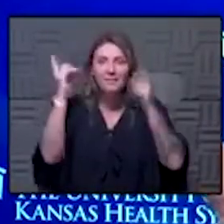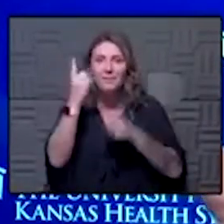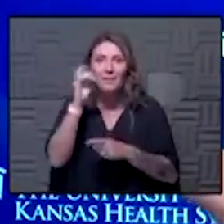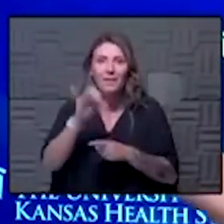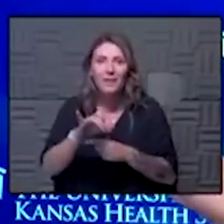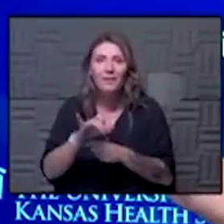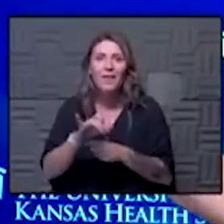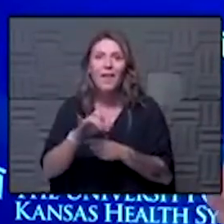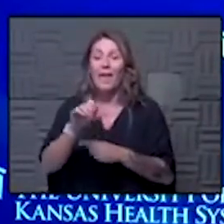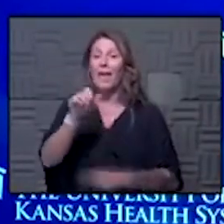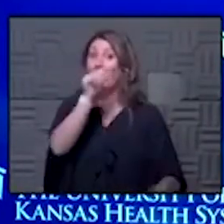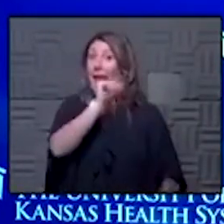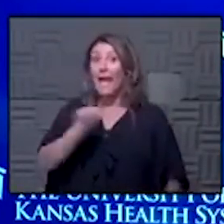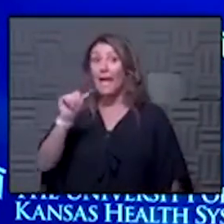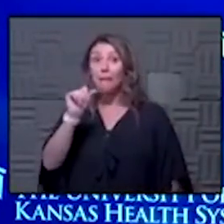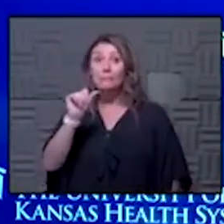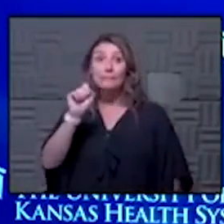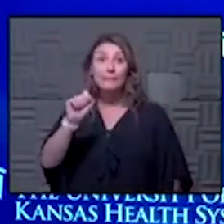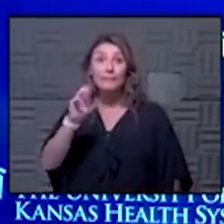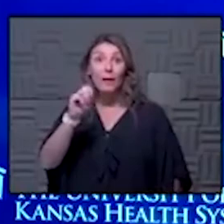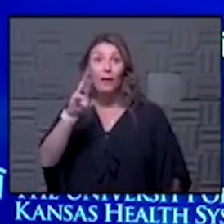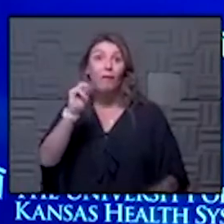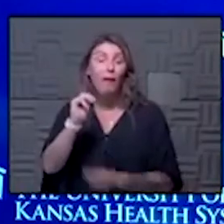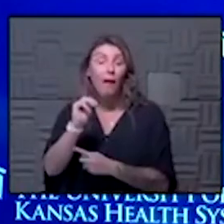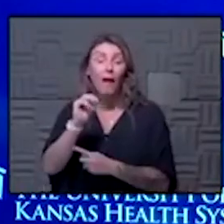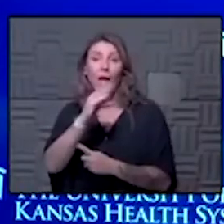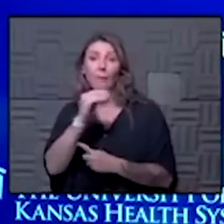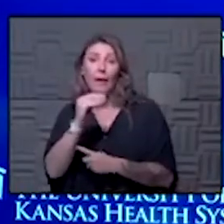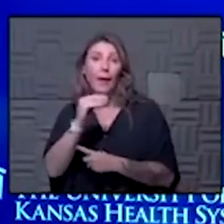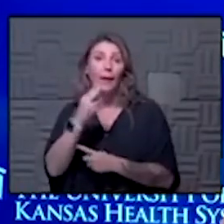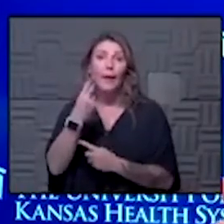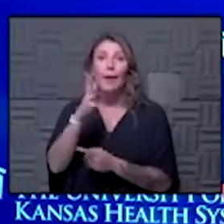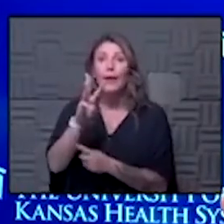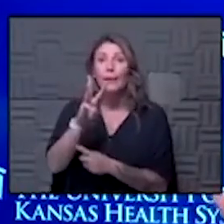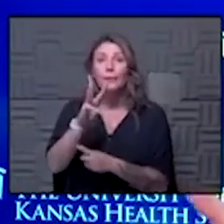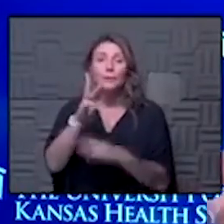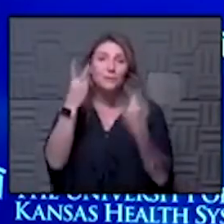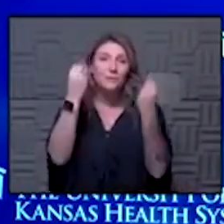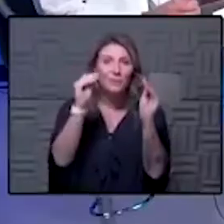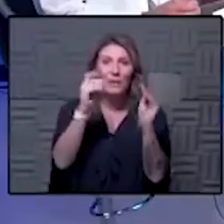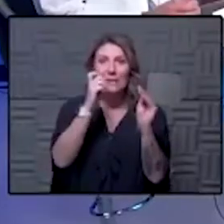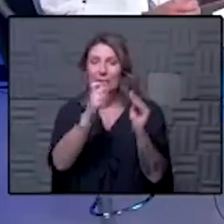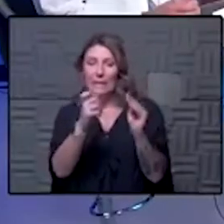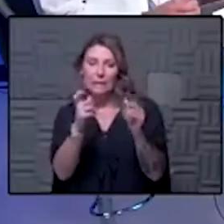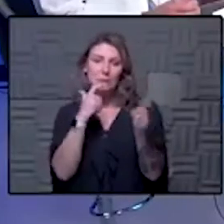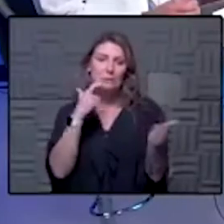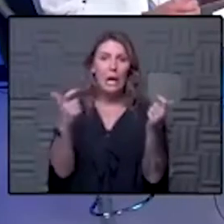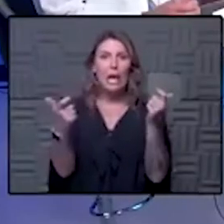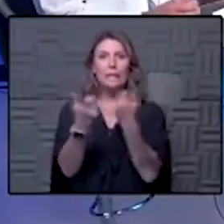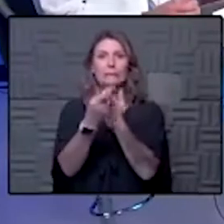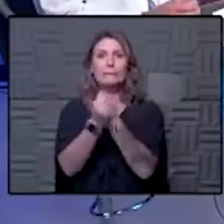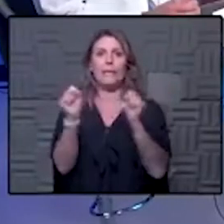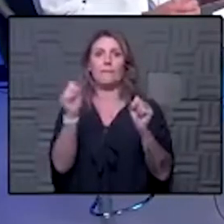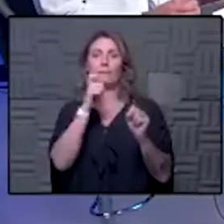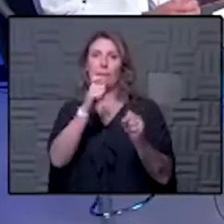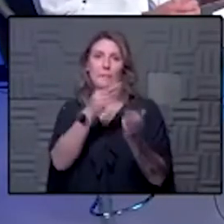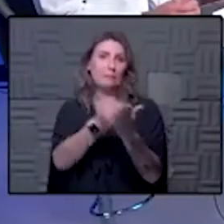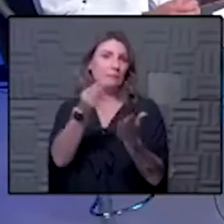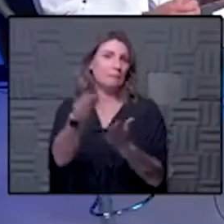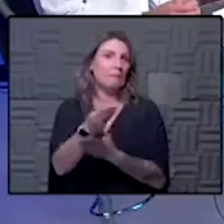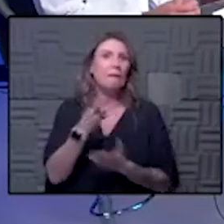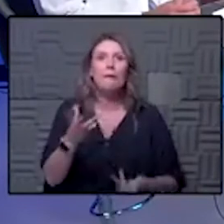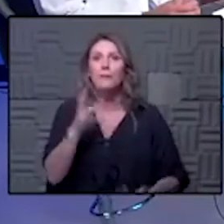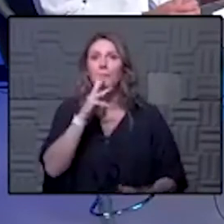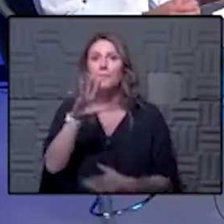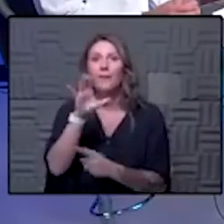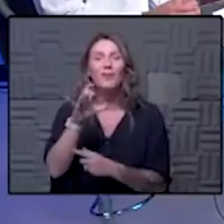amazon.com you can get them at the hardware store you get them a lot of places places it's not some big safety thing you don't have to spend five hundred dollars on these you could go spend about